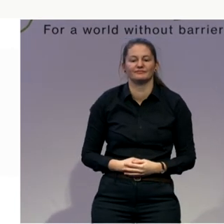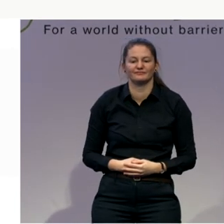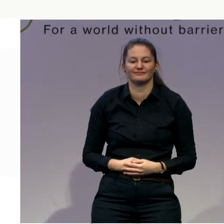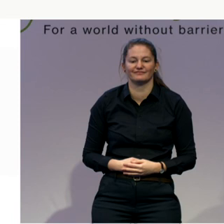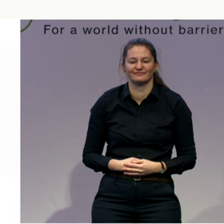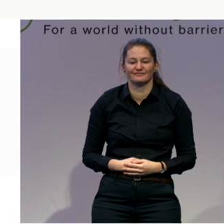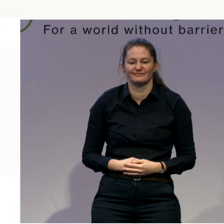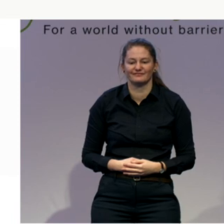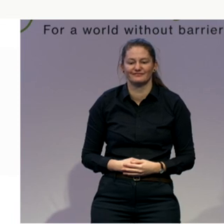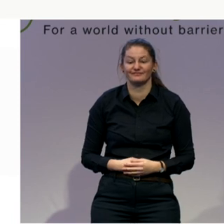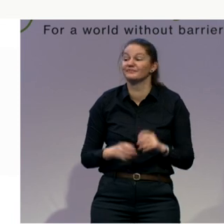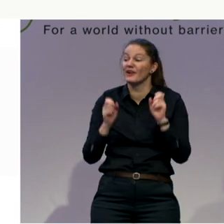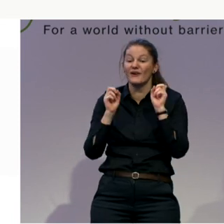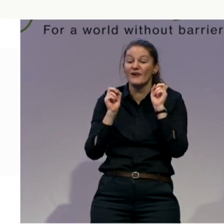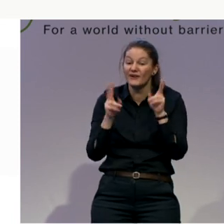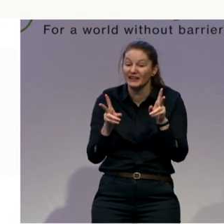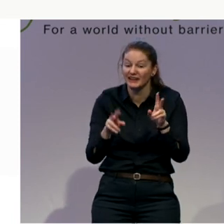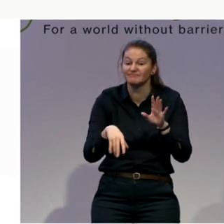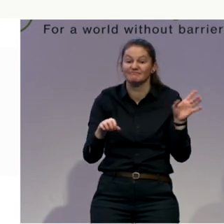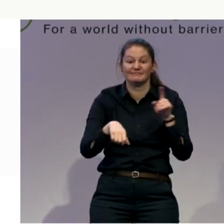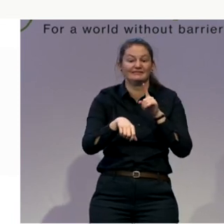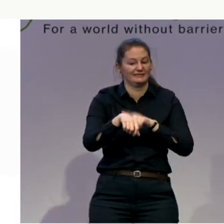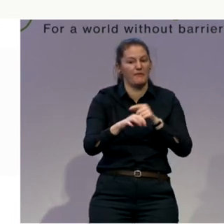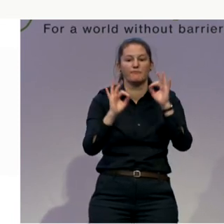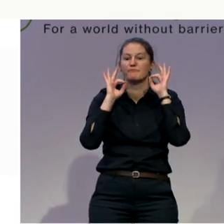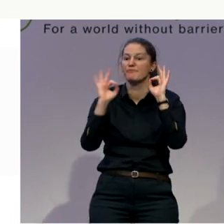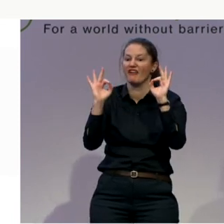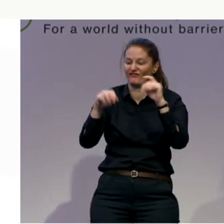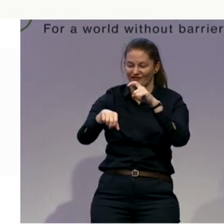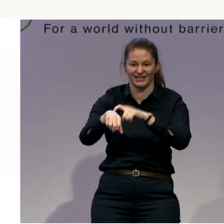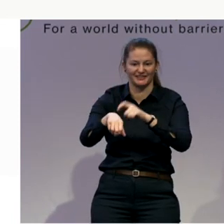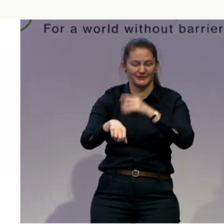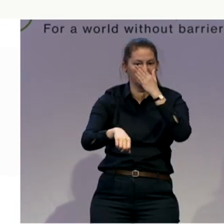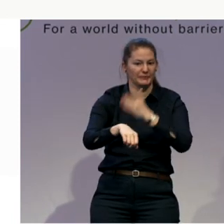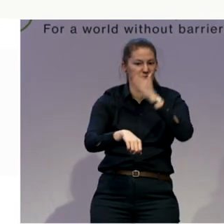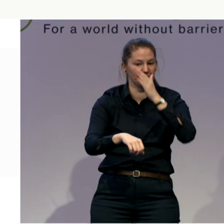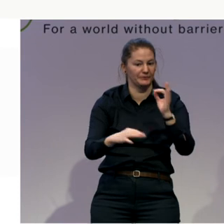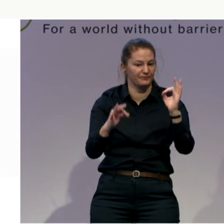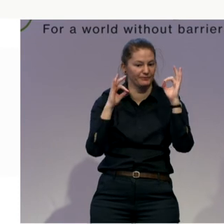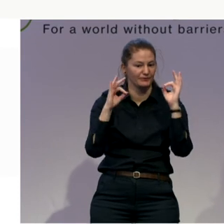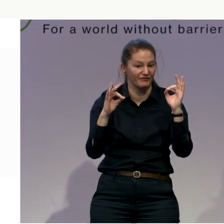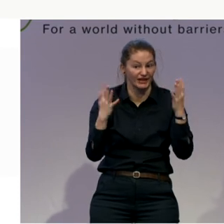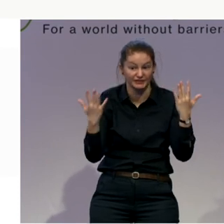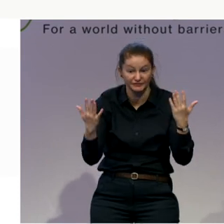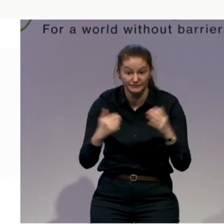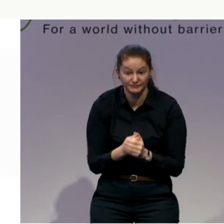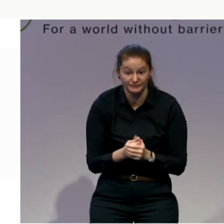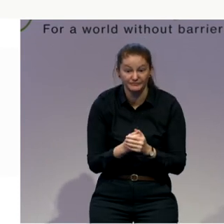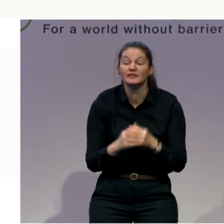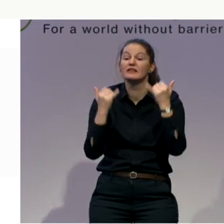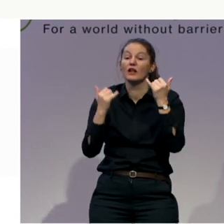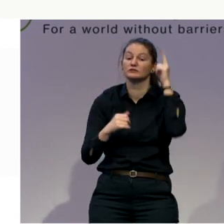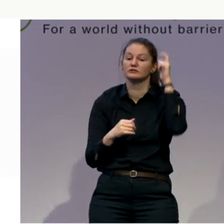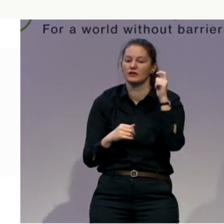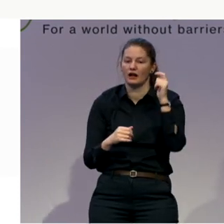We are now actually still on time. We are just about to break into our parallel sessions for the last part of the